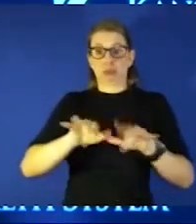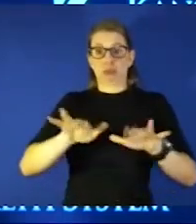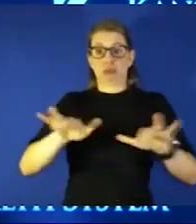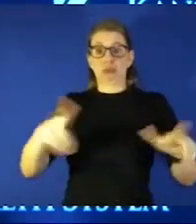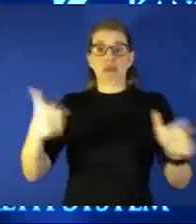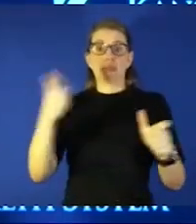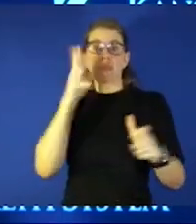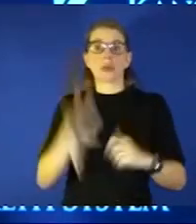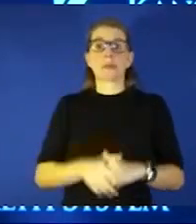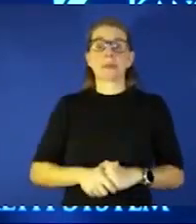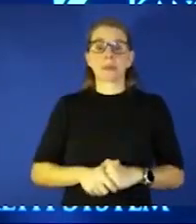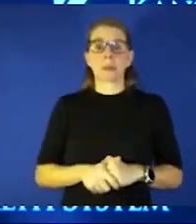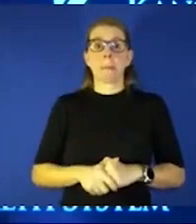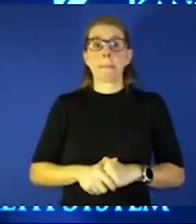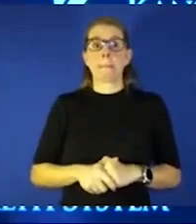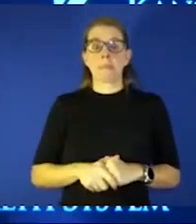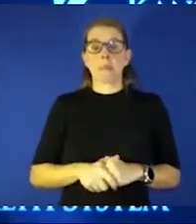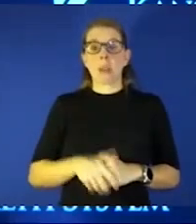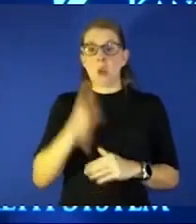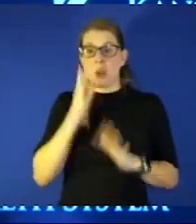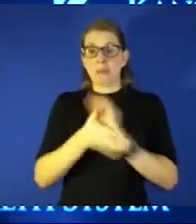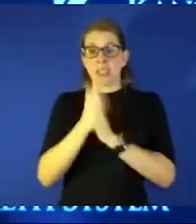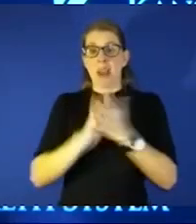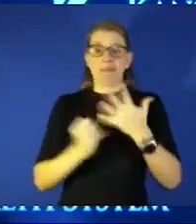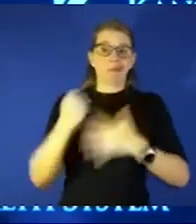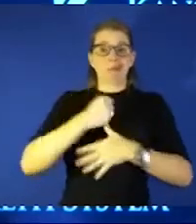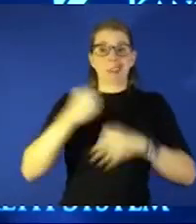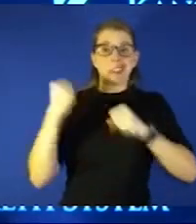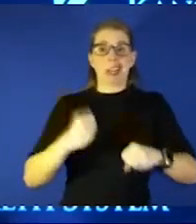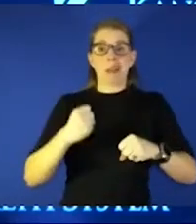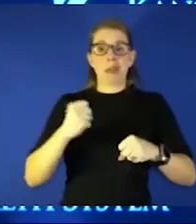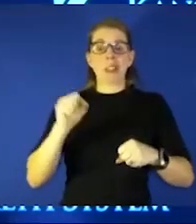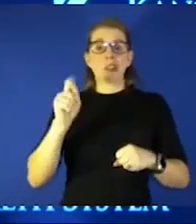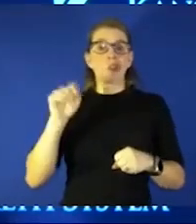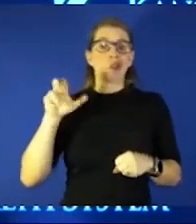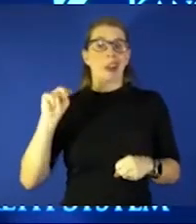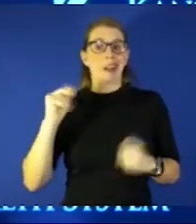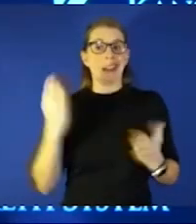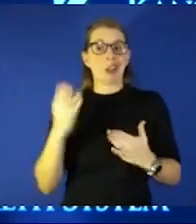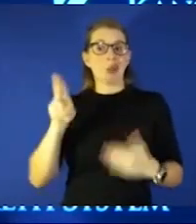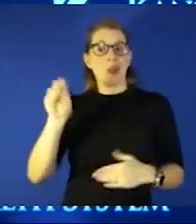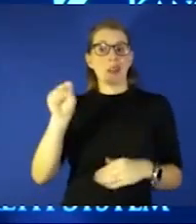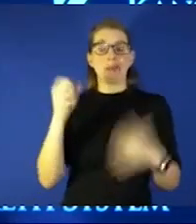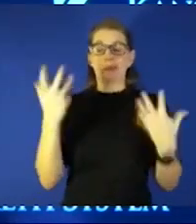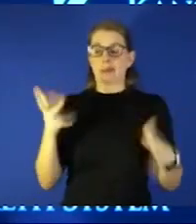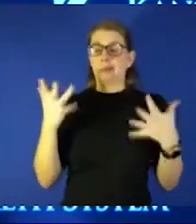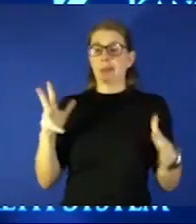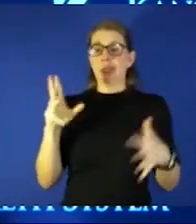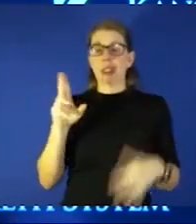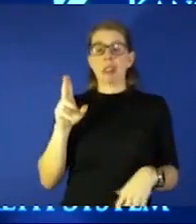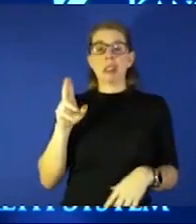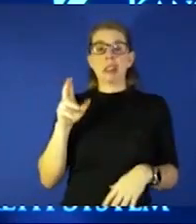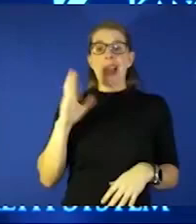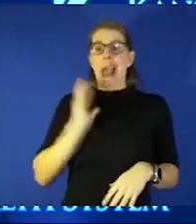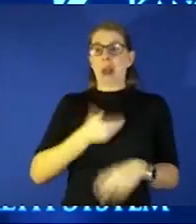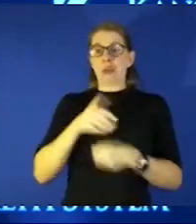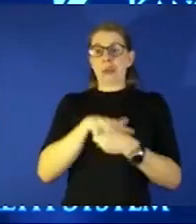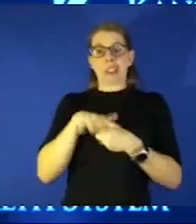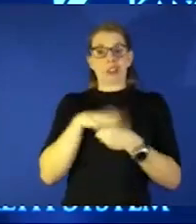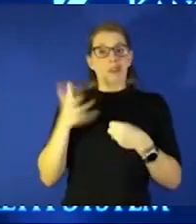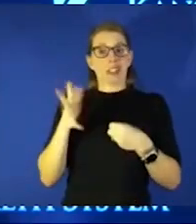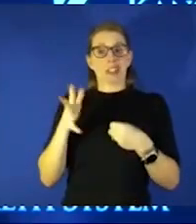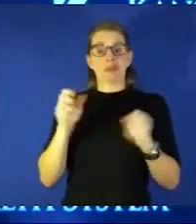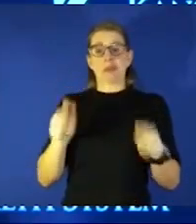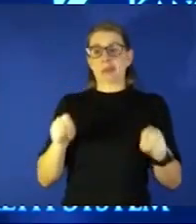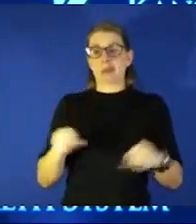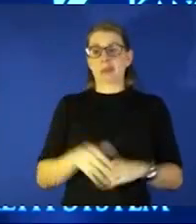be by far the dominant strain probably already is here in the United States and probably already is in the U.S. in our region and to